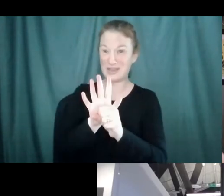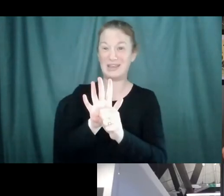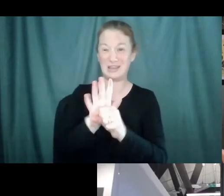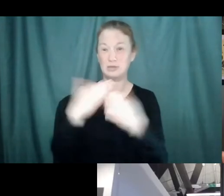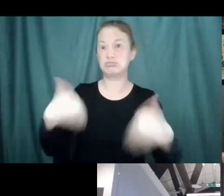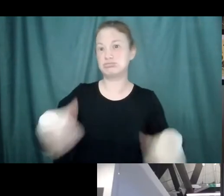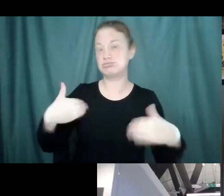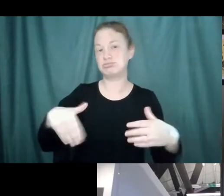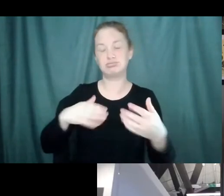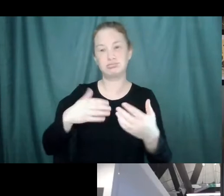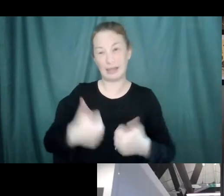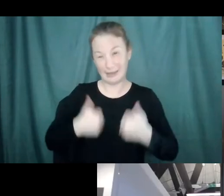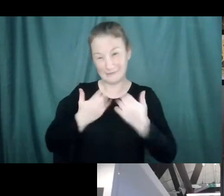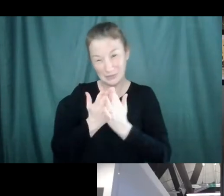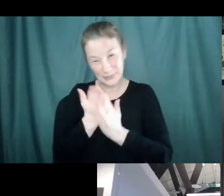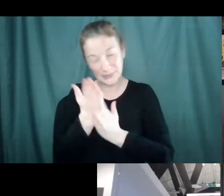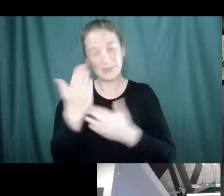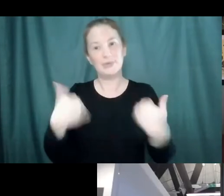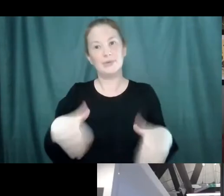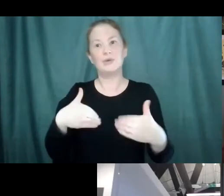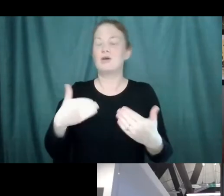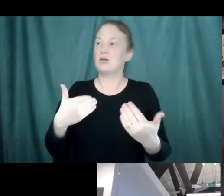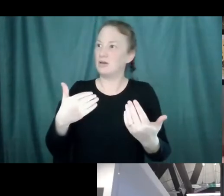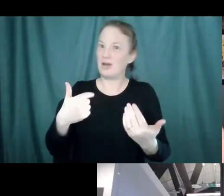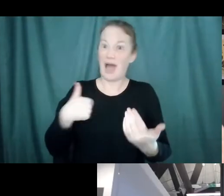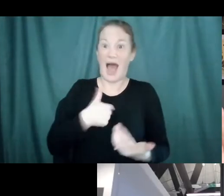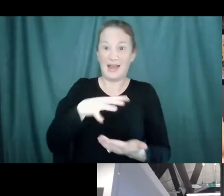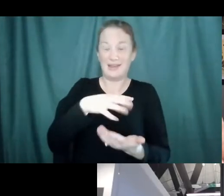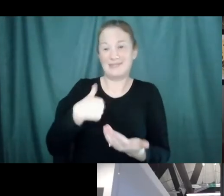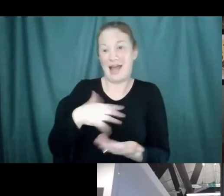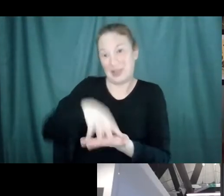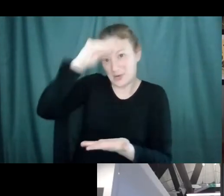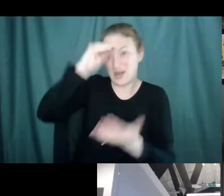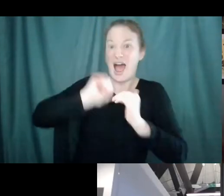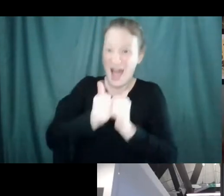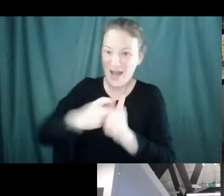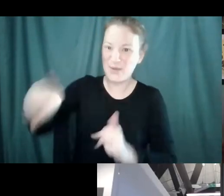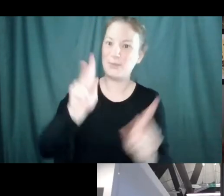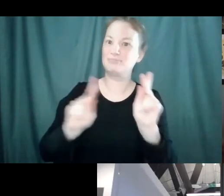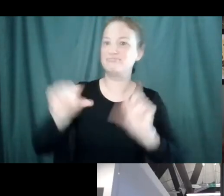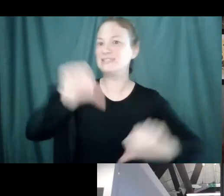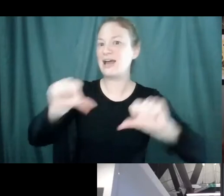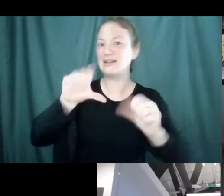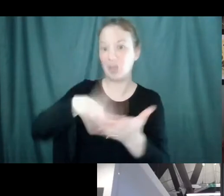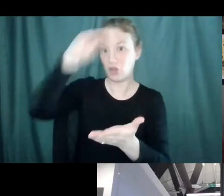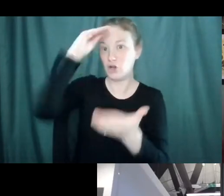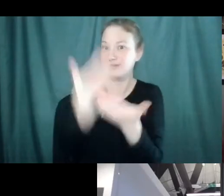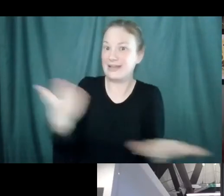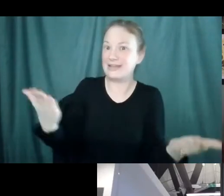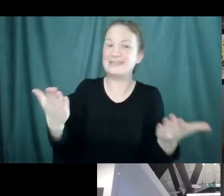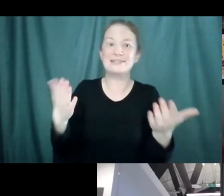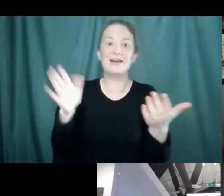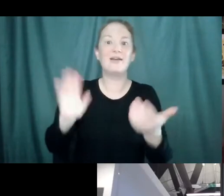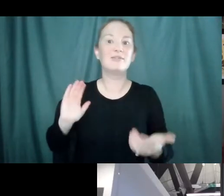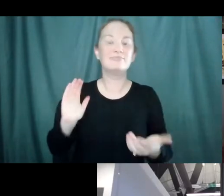been a great lesson in how we learn things because as it's been going on, the messaging has been changing because we're learning